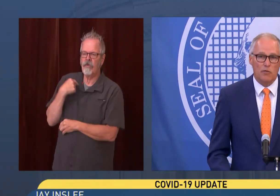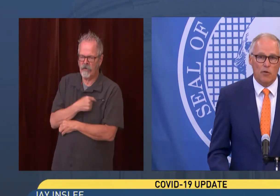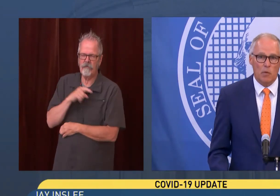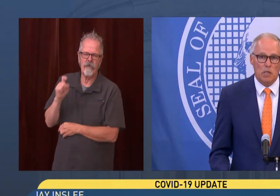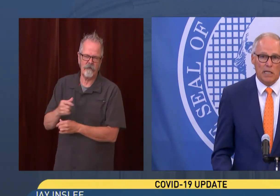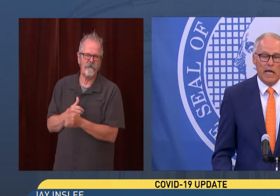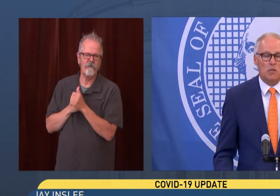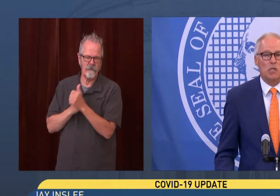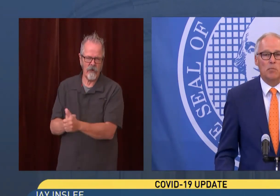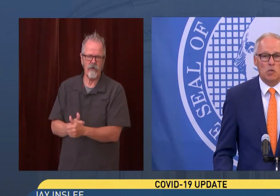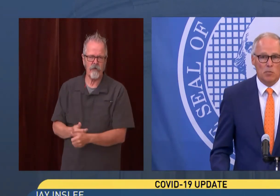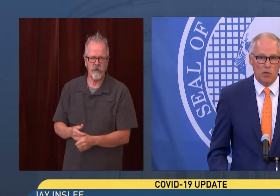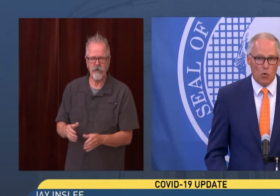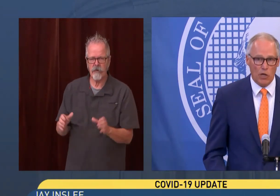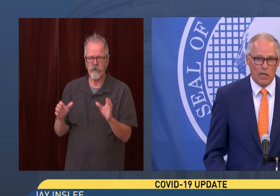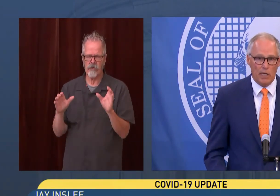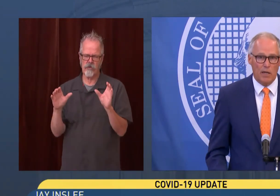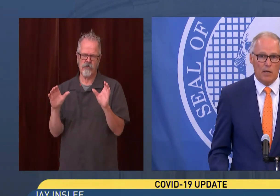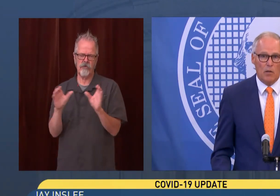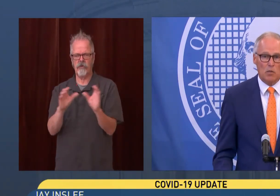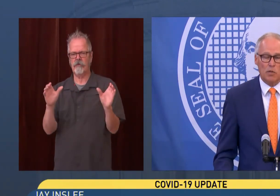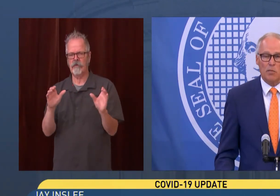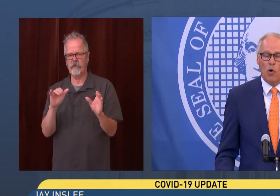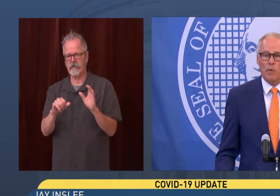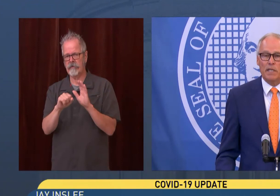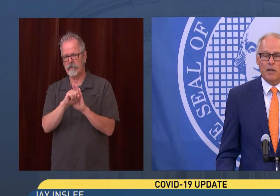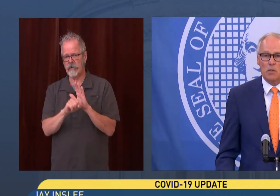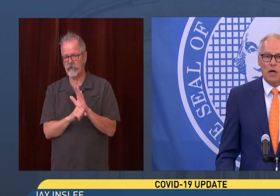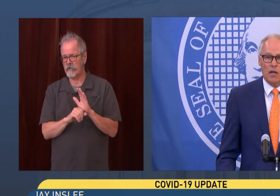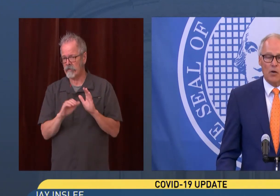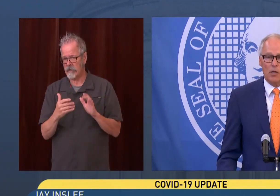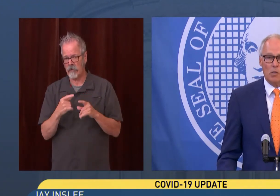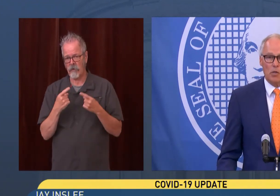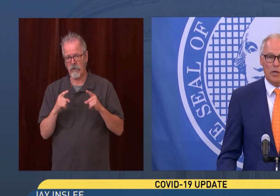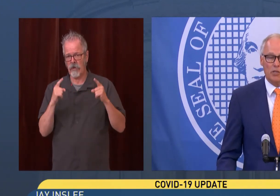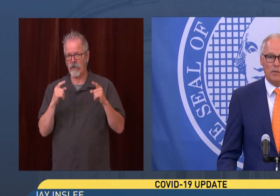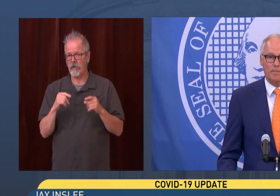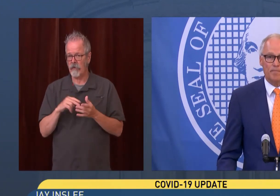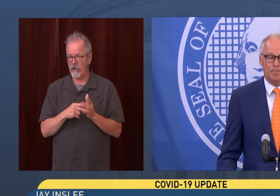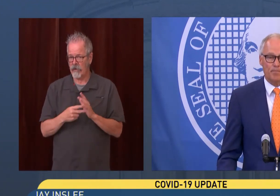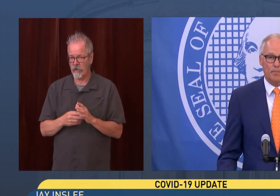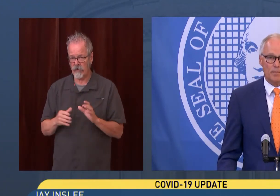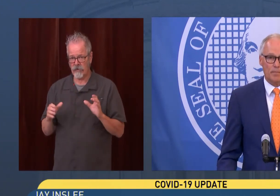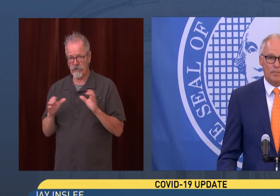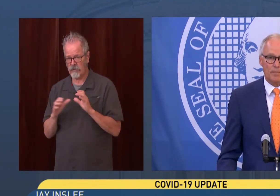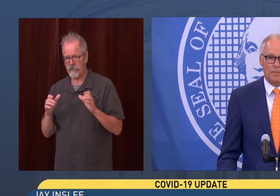a certification from the state. That seems to be working. So at the moment, that is not under consideration.